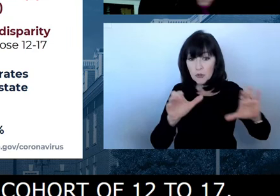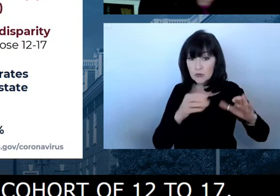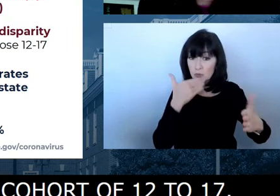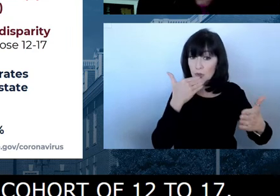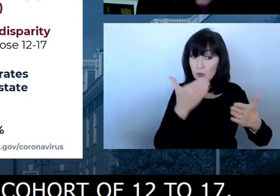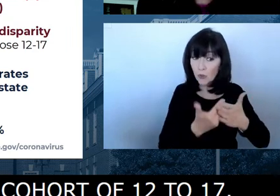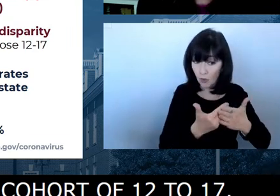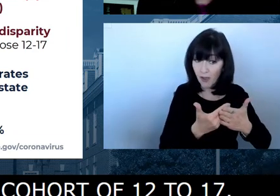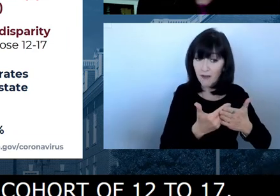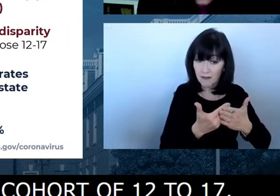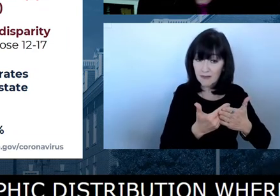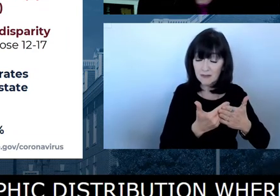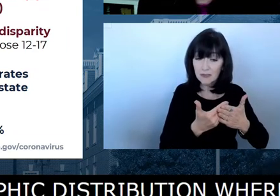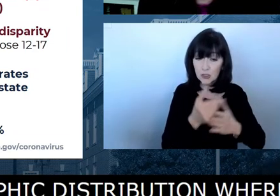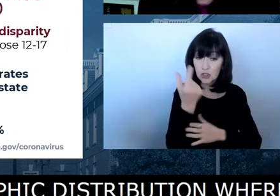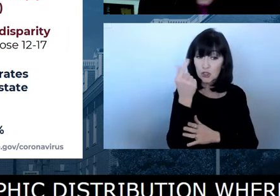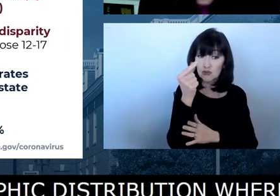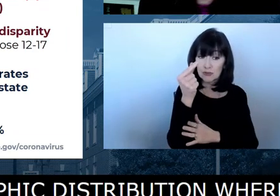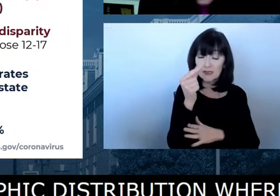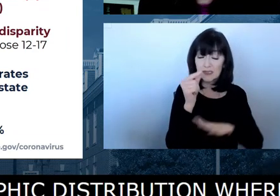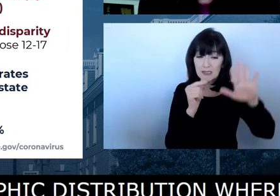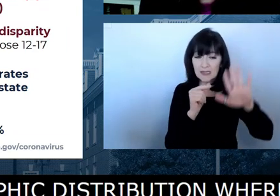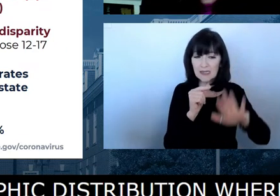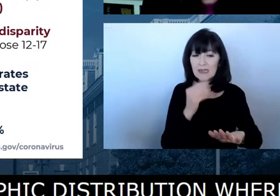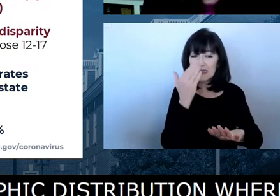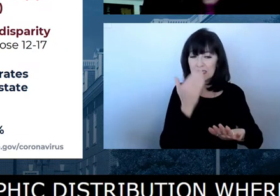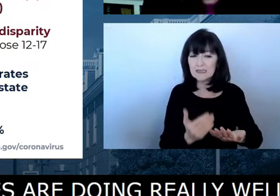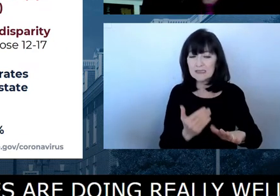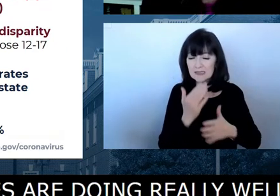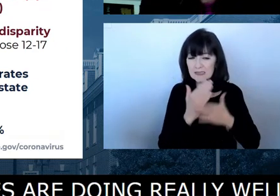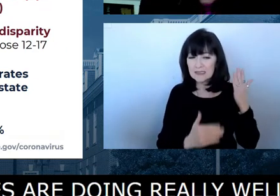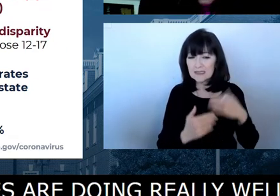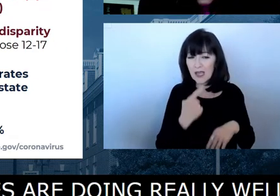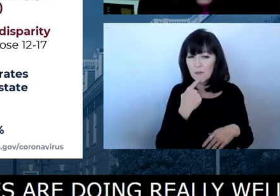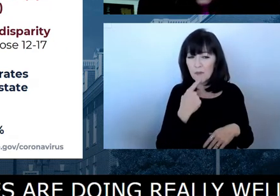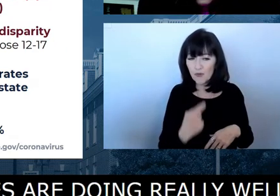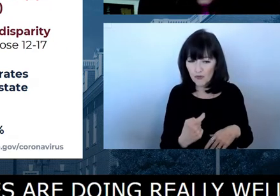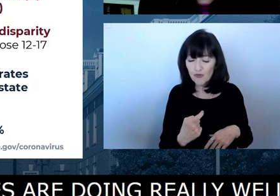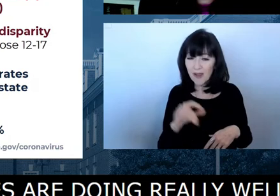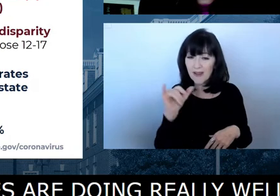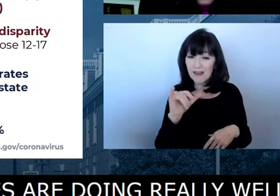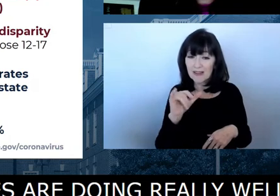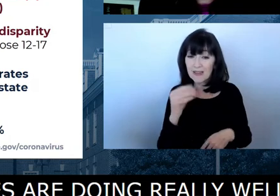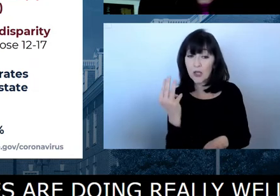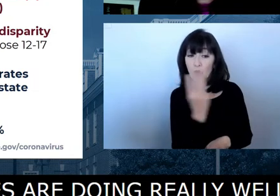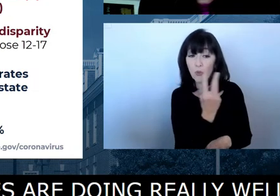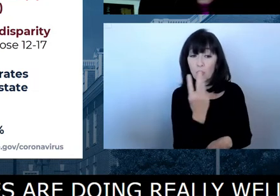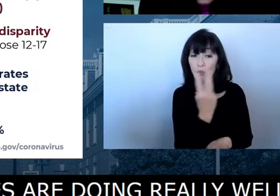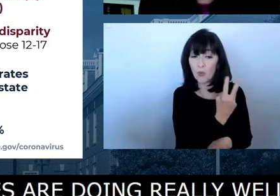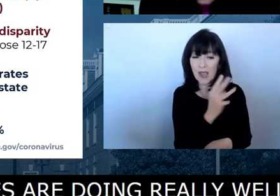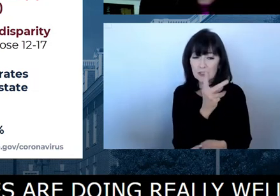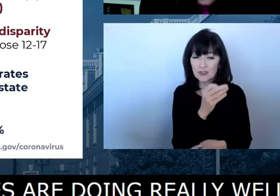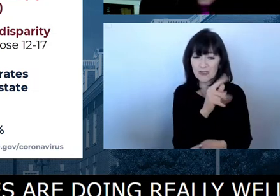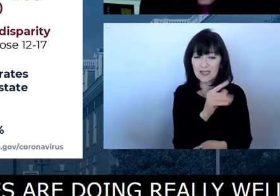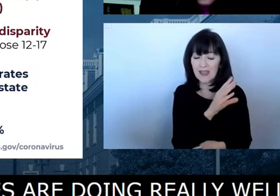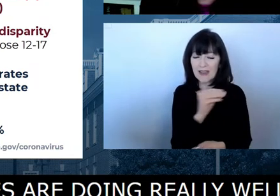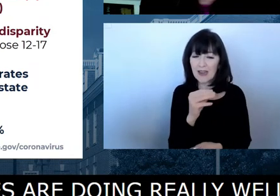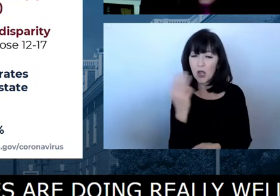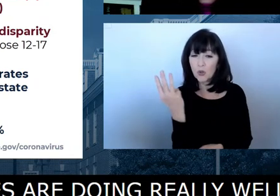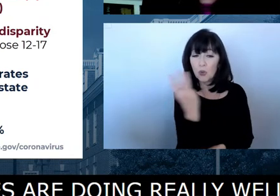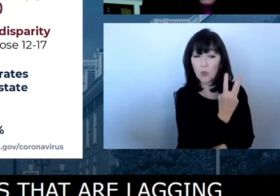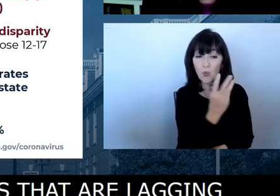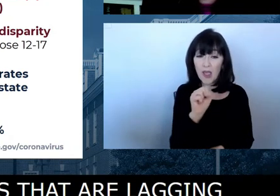communities that are lagging behind Western Kent County, Western Sussex County. Again, we're seeing a